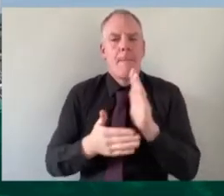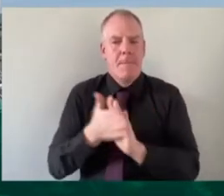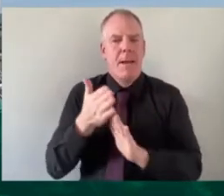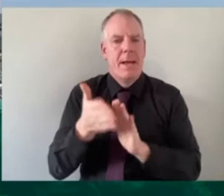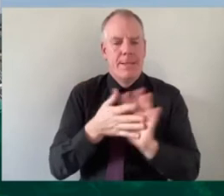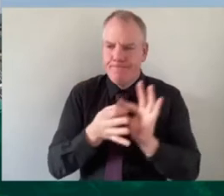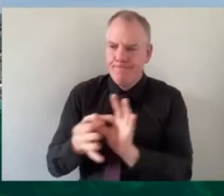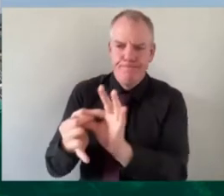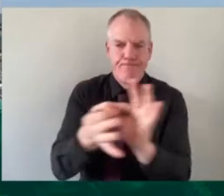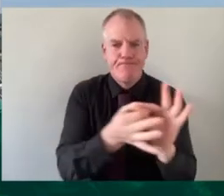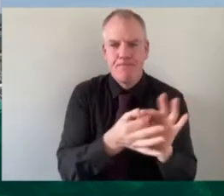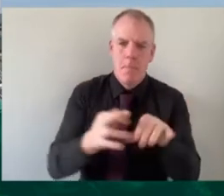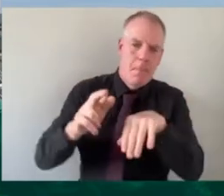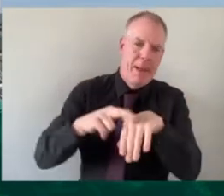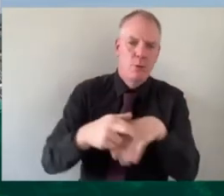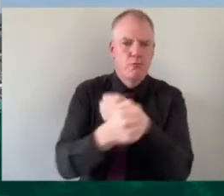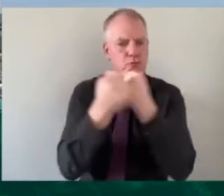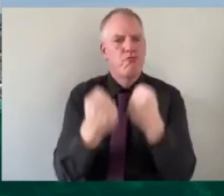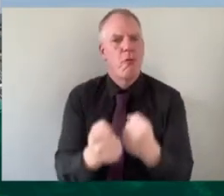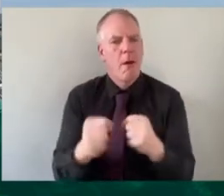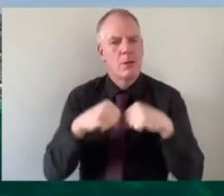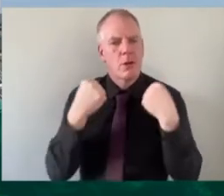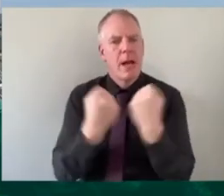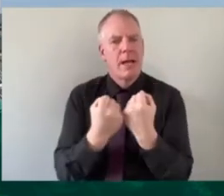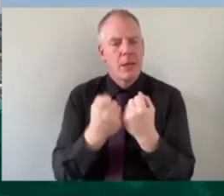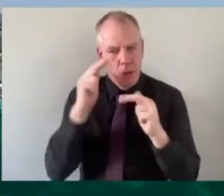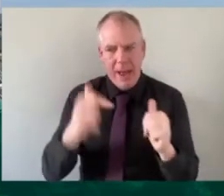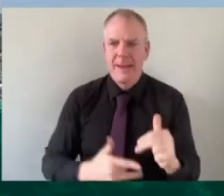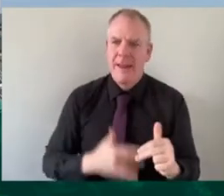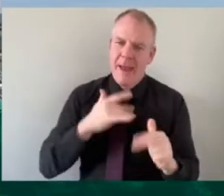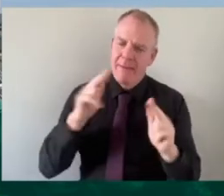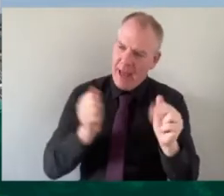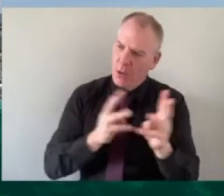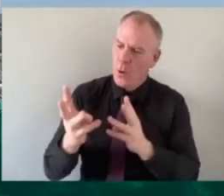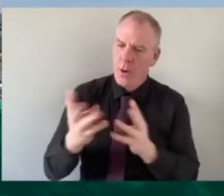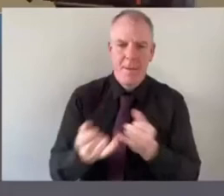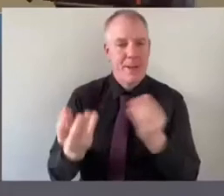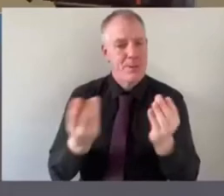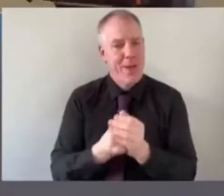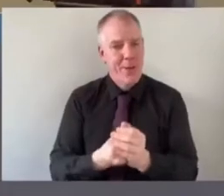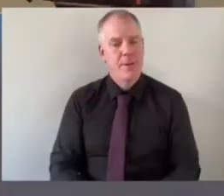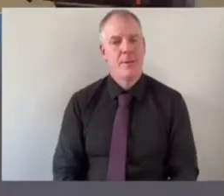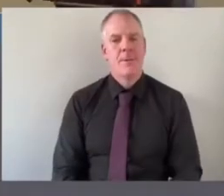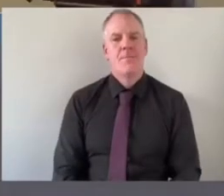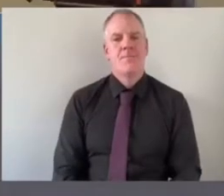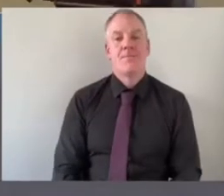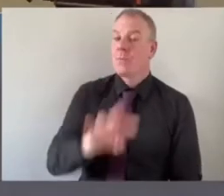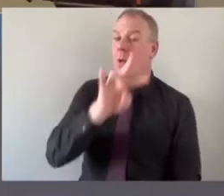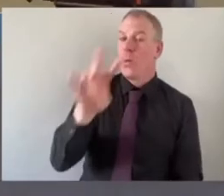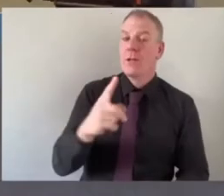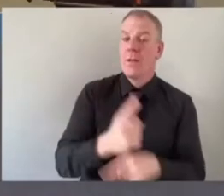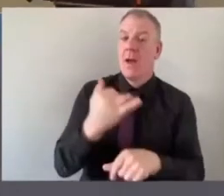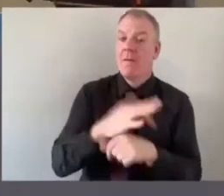richer and vibrant society that people can live and and work and play together i think we have a question um from the